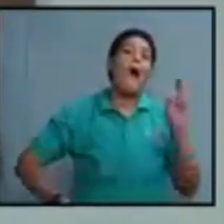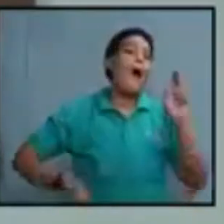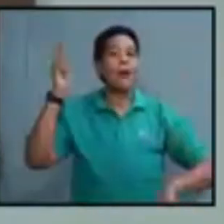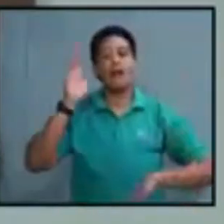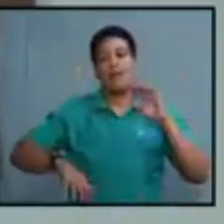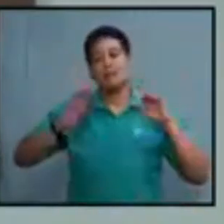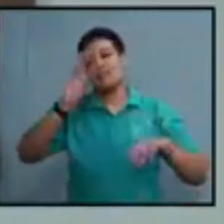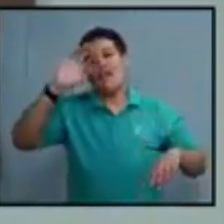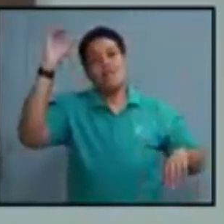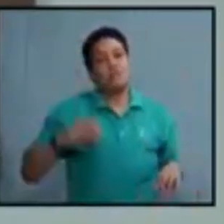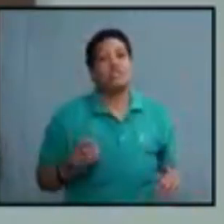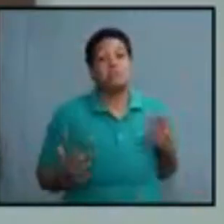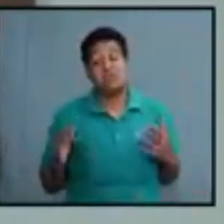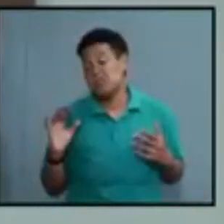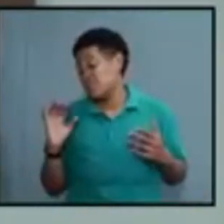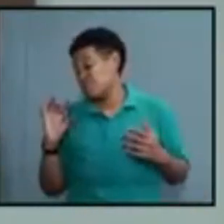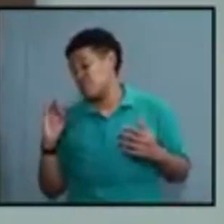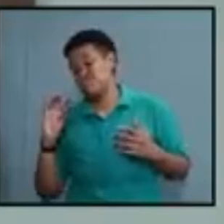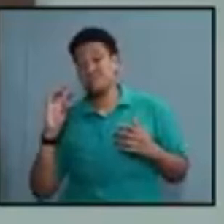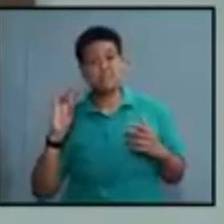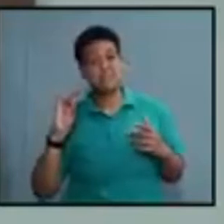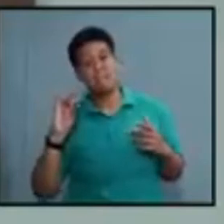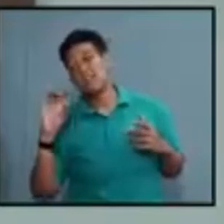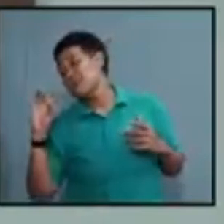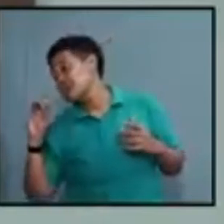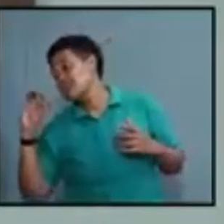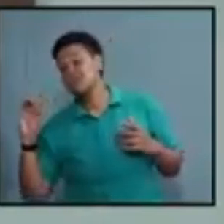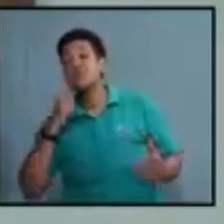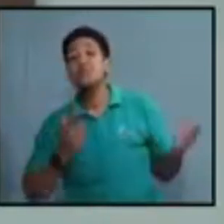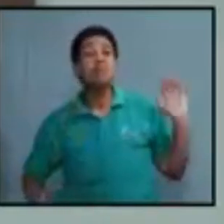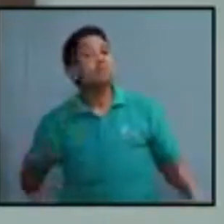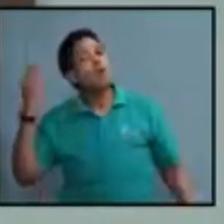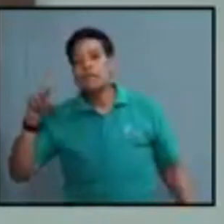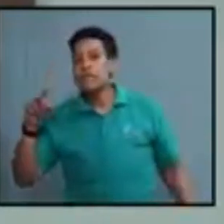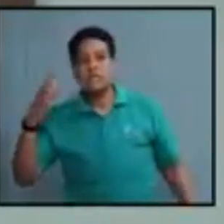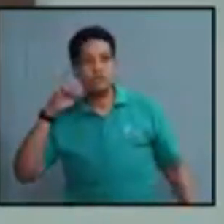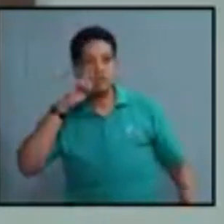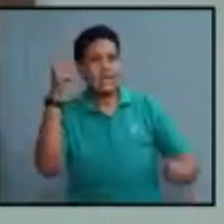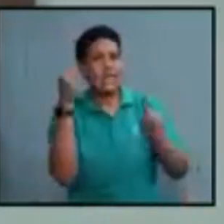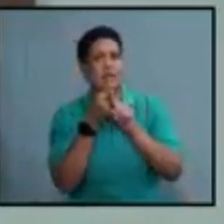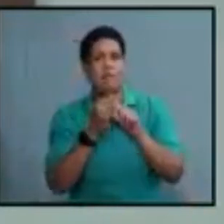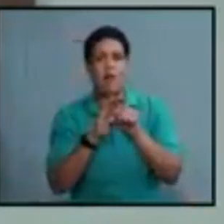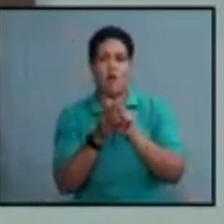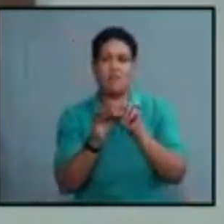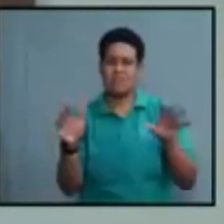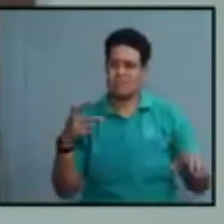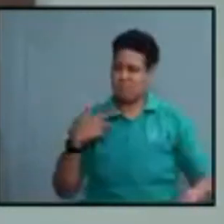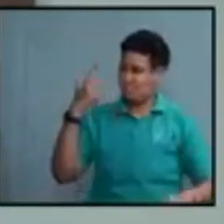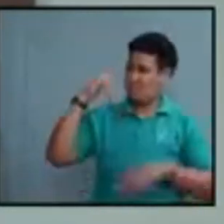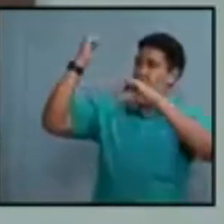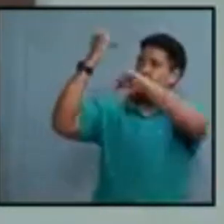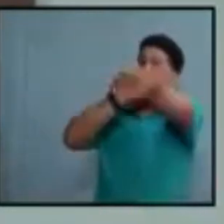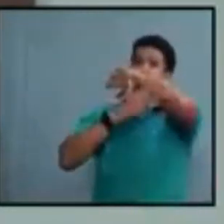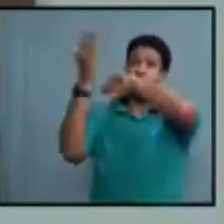than the 65 percent to truly have an impact on this disease. As we have seen in other